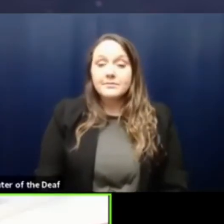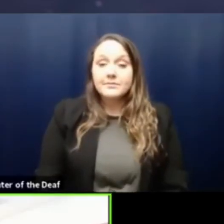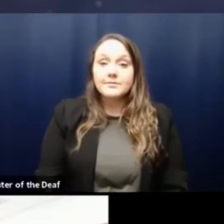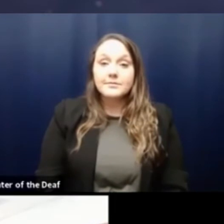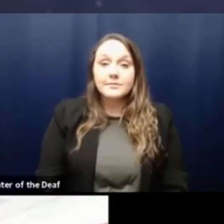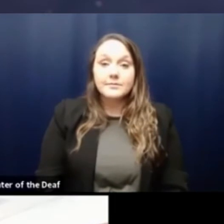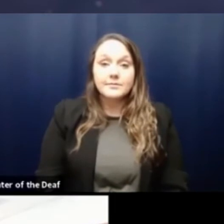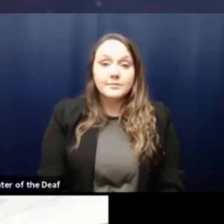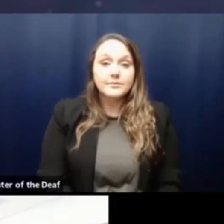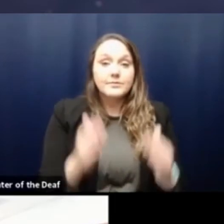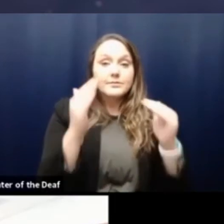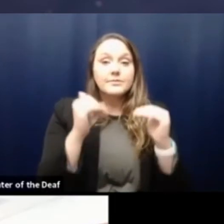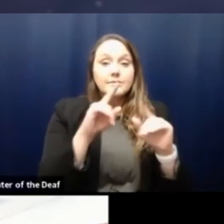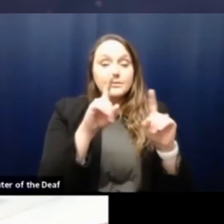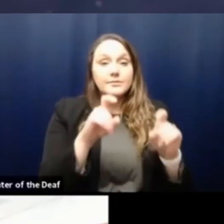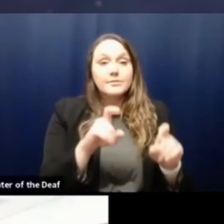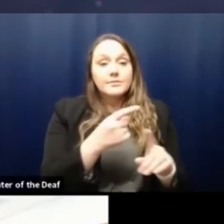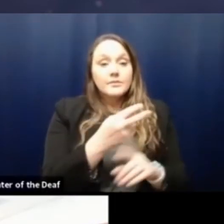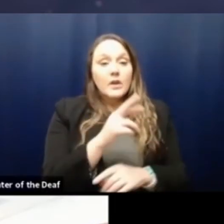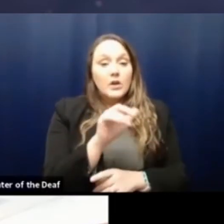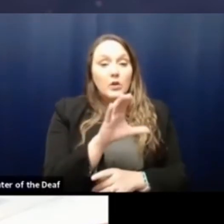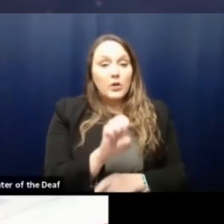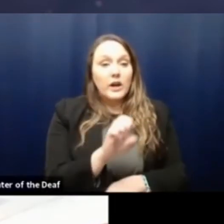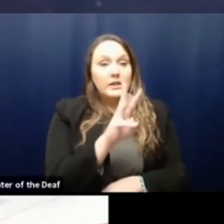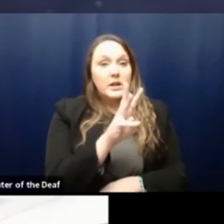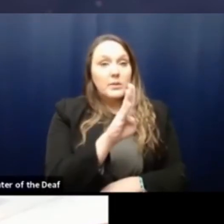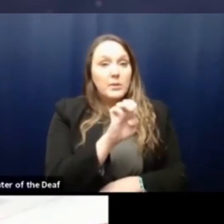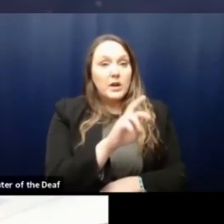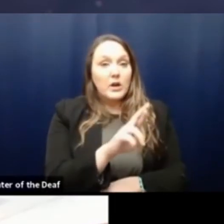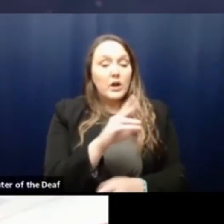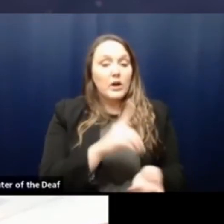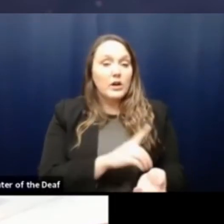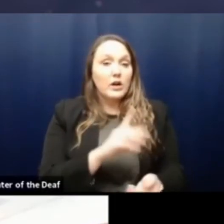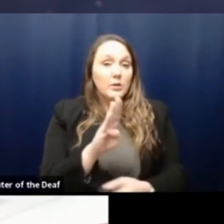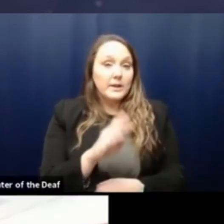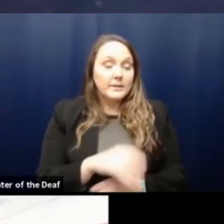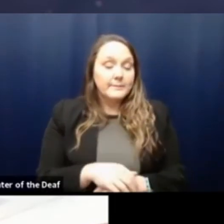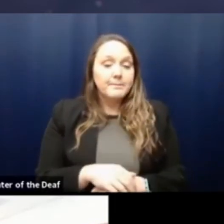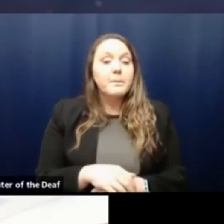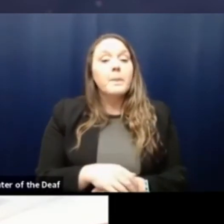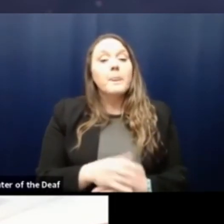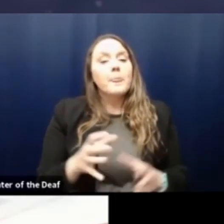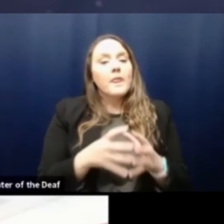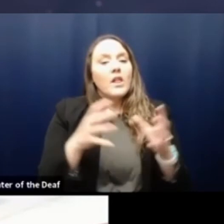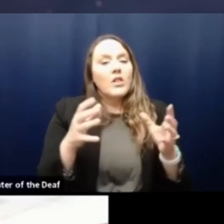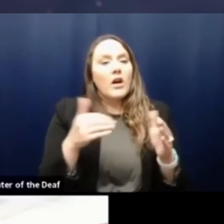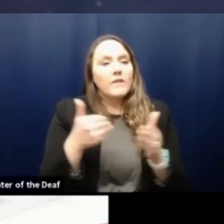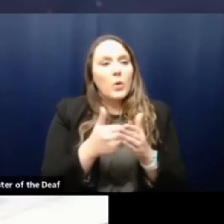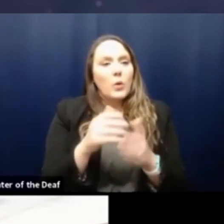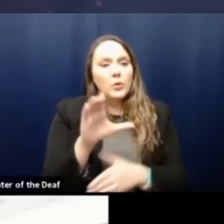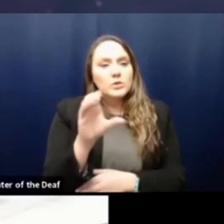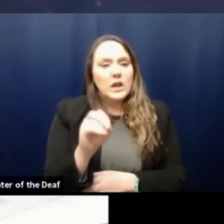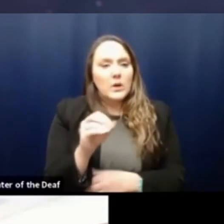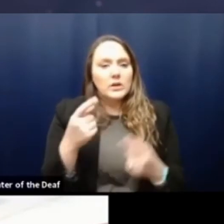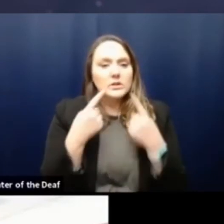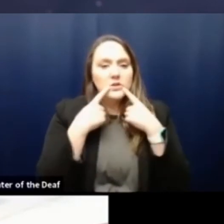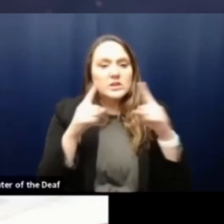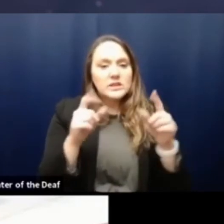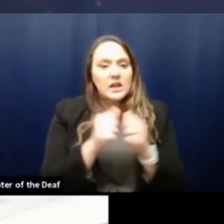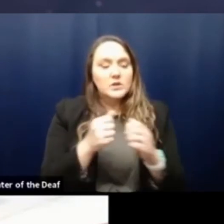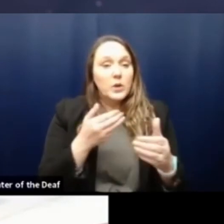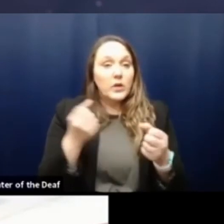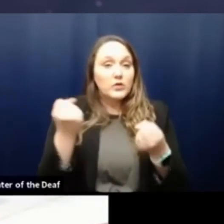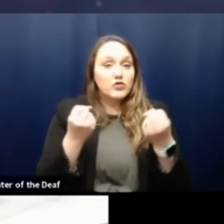All right. The next question is from Grace with WBIR for Dr. Buchanan. A lot of nearby counties are having success with drive through